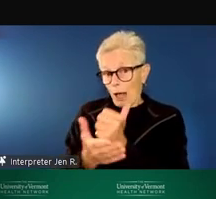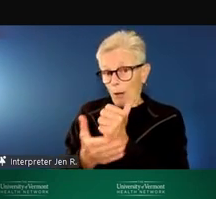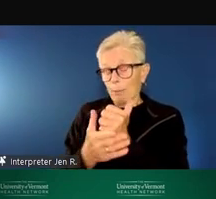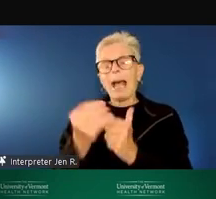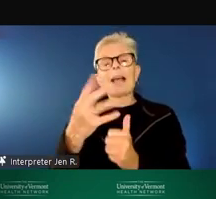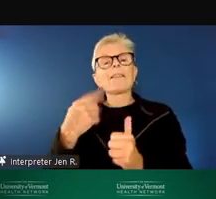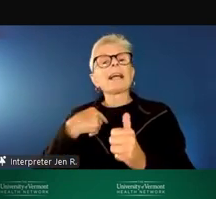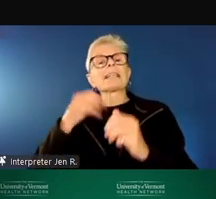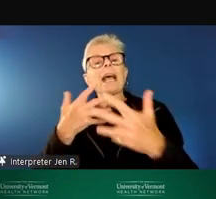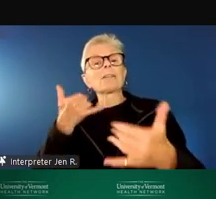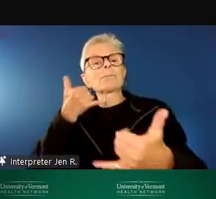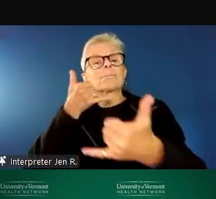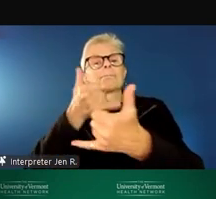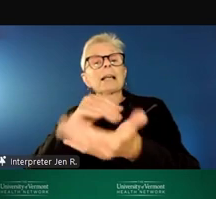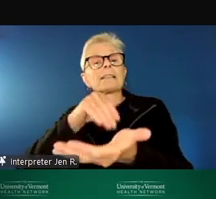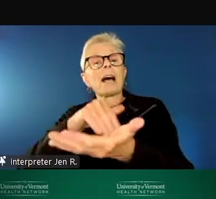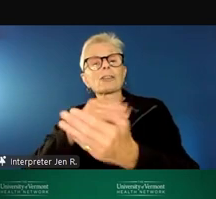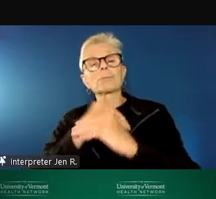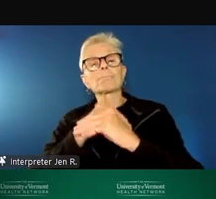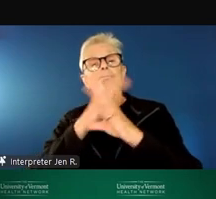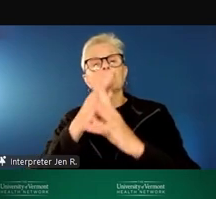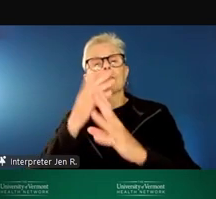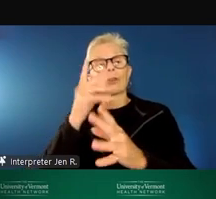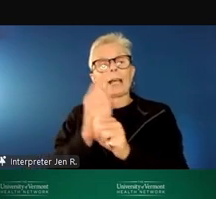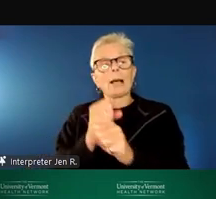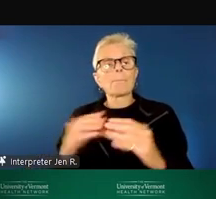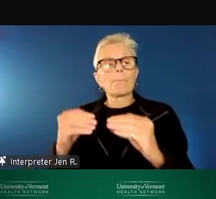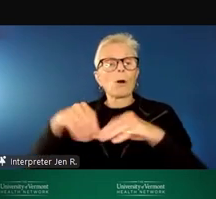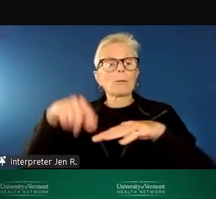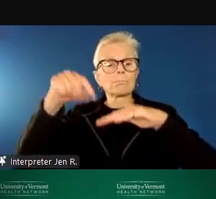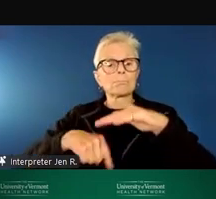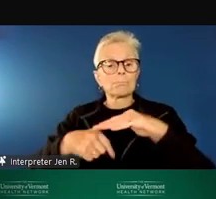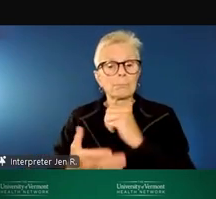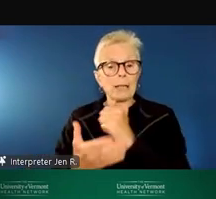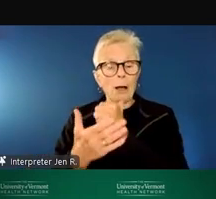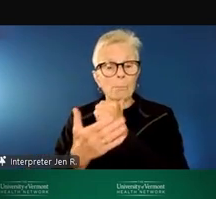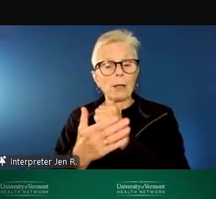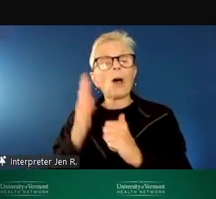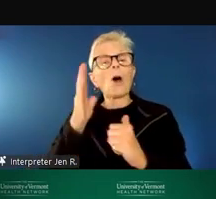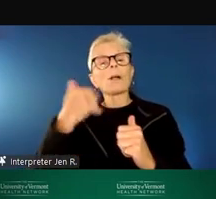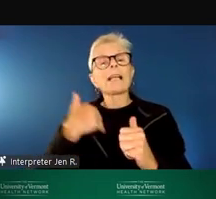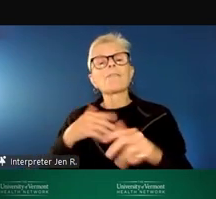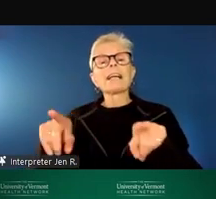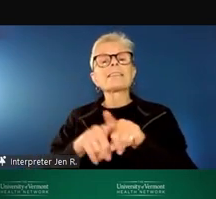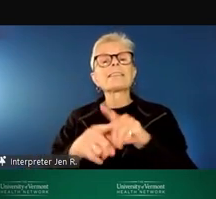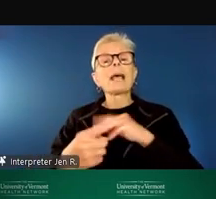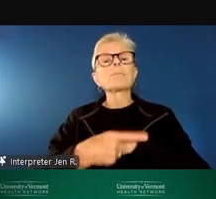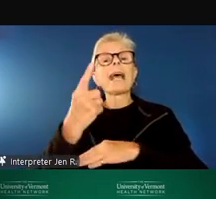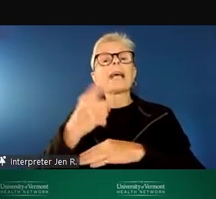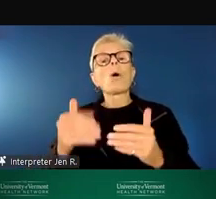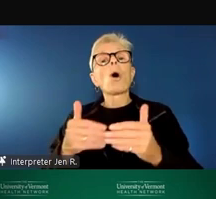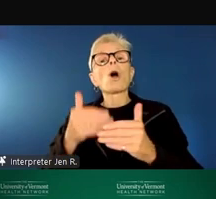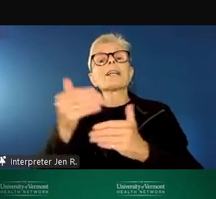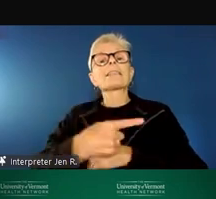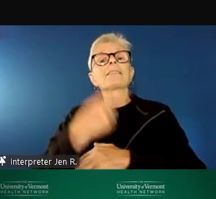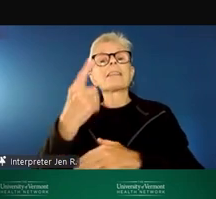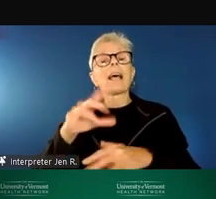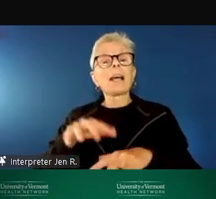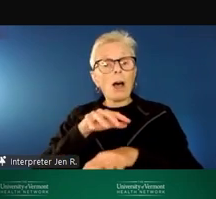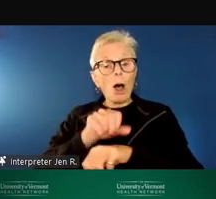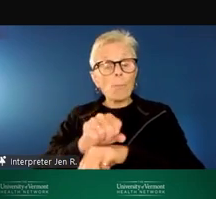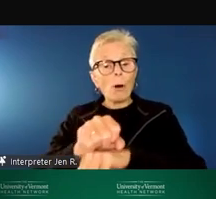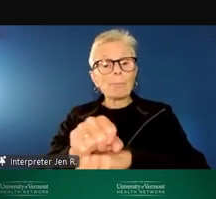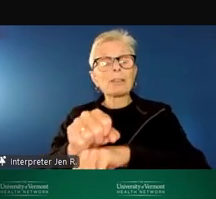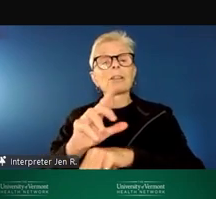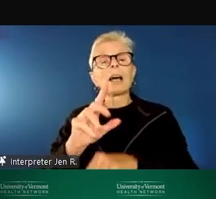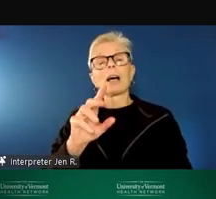telehealth. And there will also be access to same-day or next-day in-person appointments at the Riverside